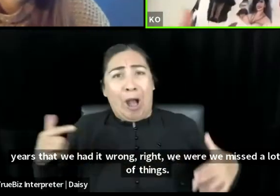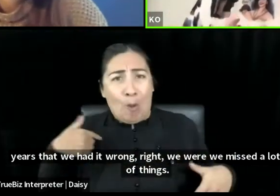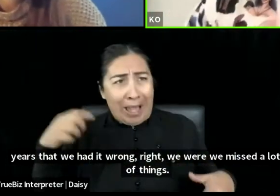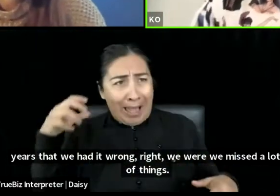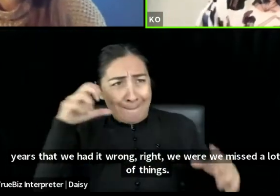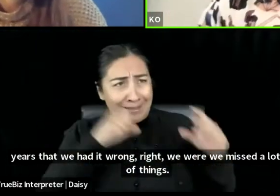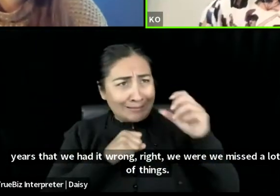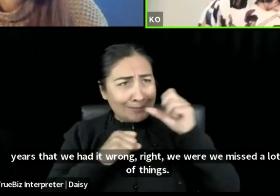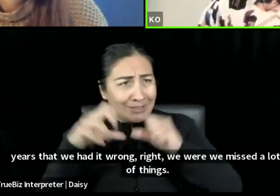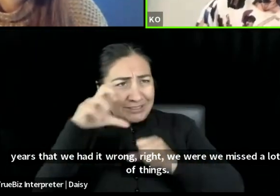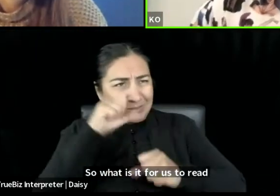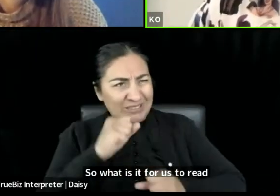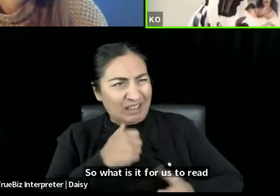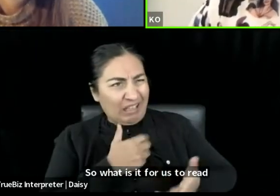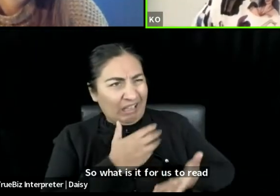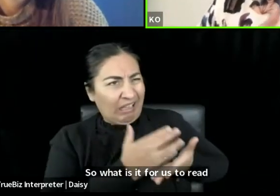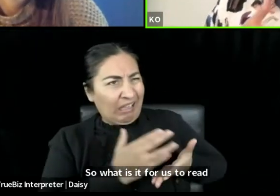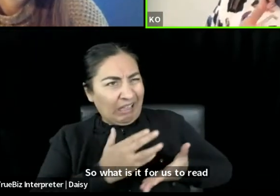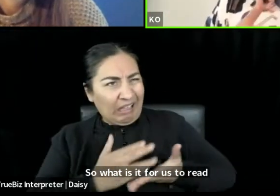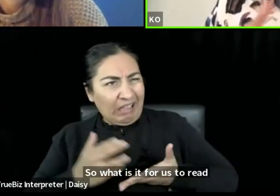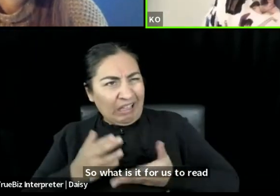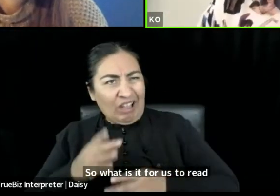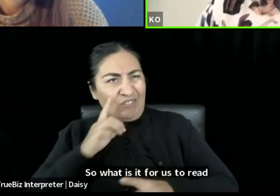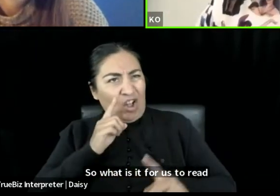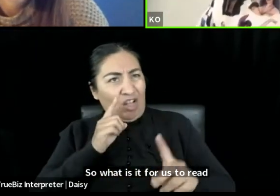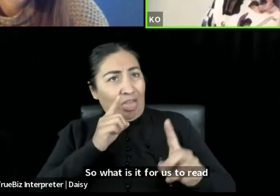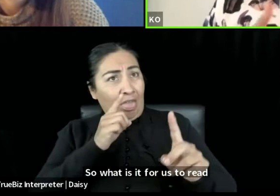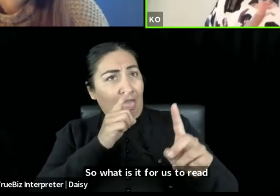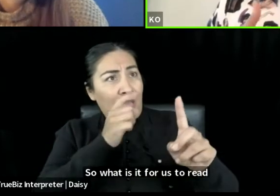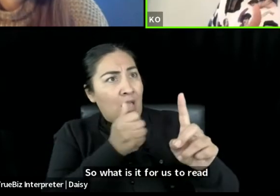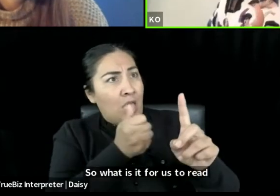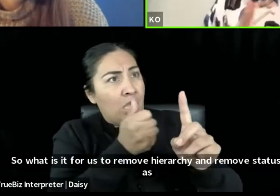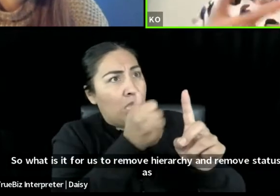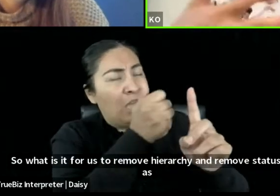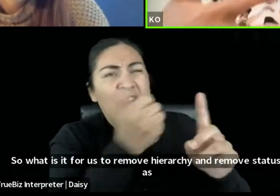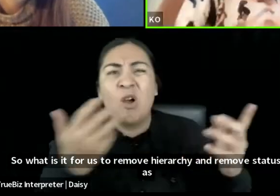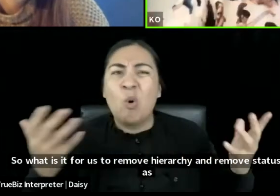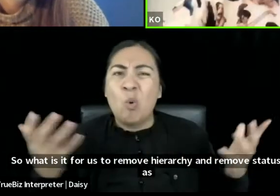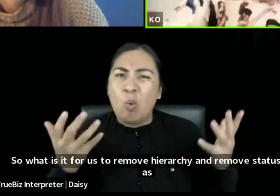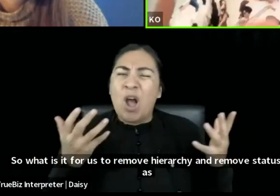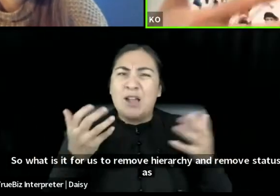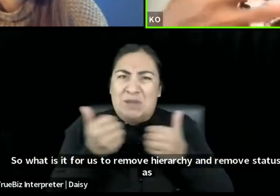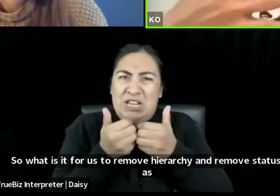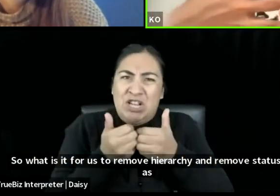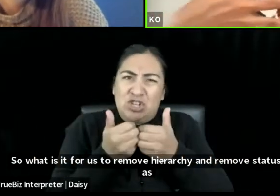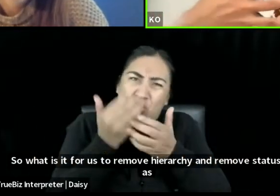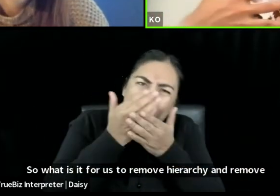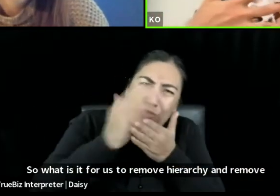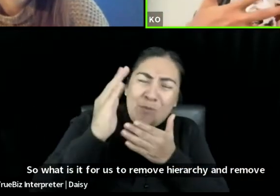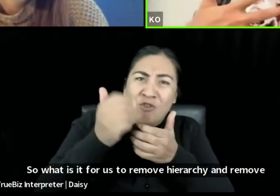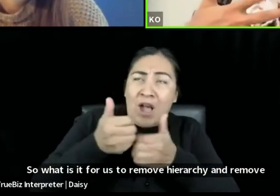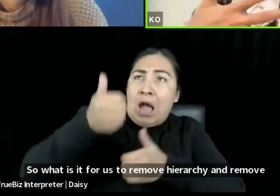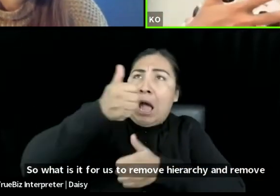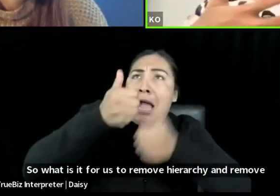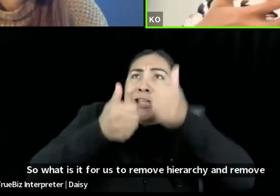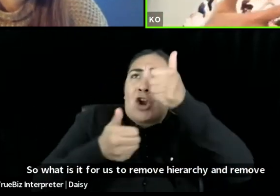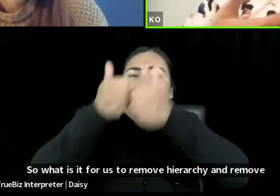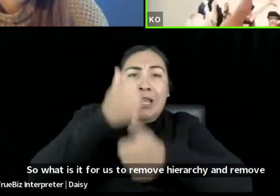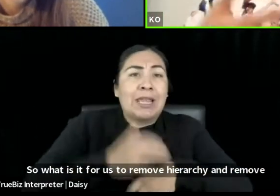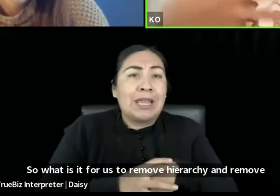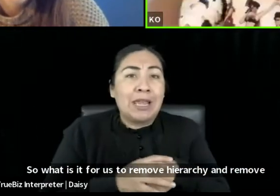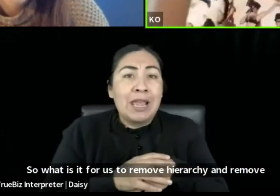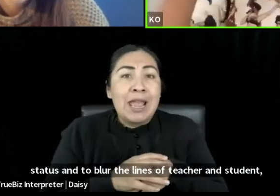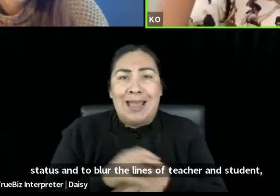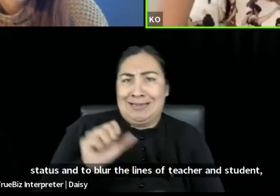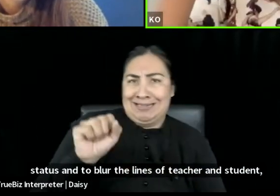for us to remove hierarchy and remove status and to blur the lines of teacher and student and to